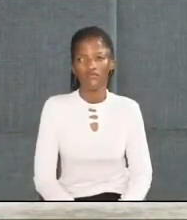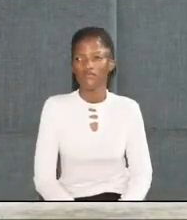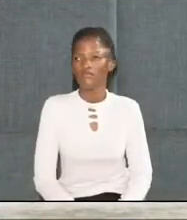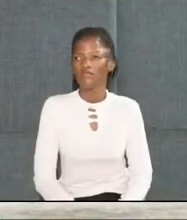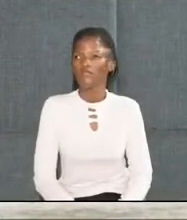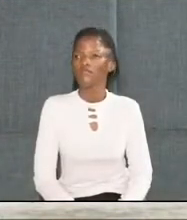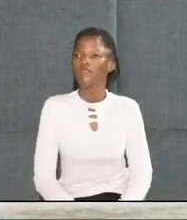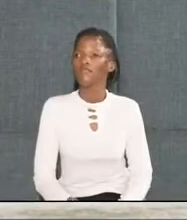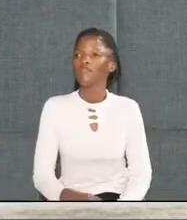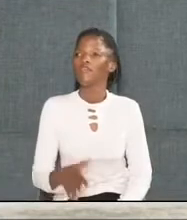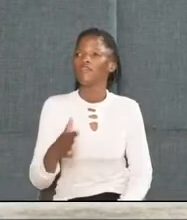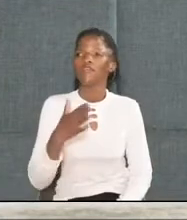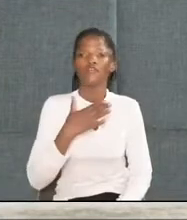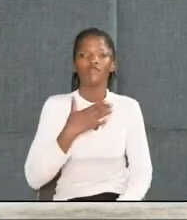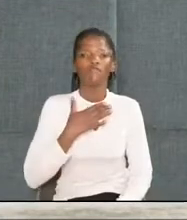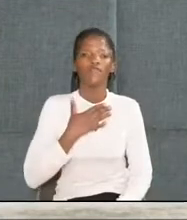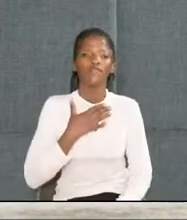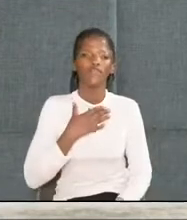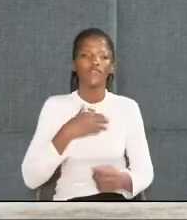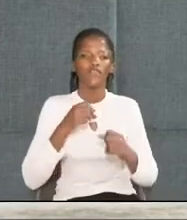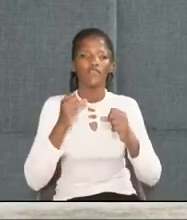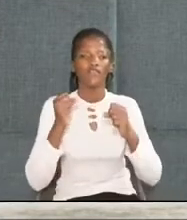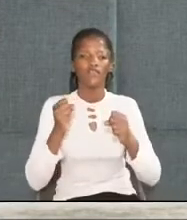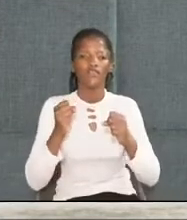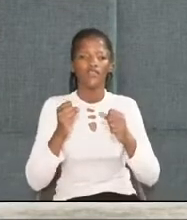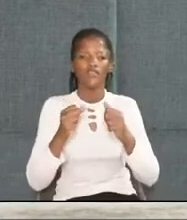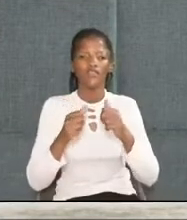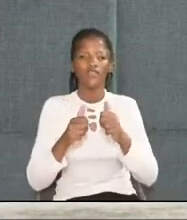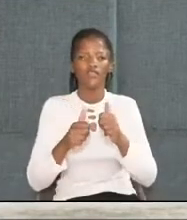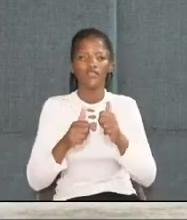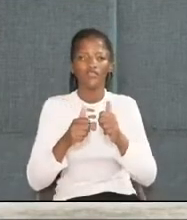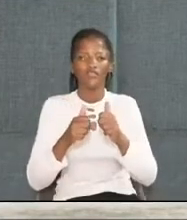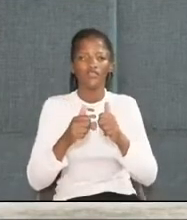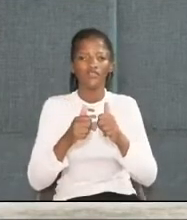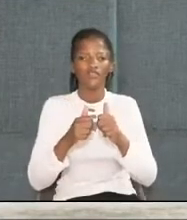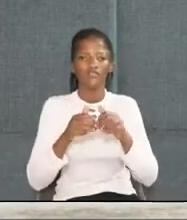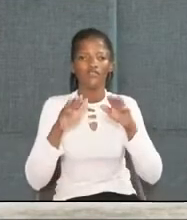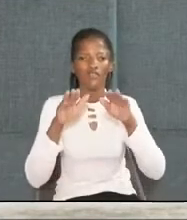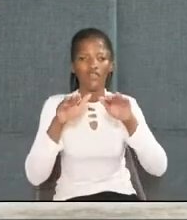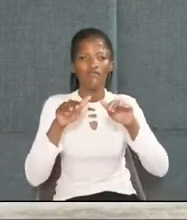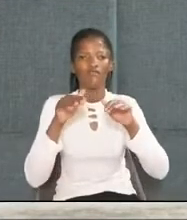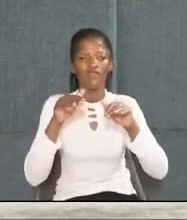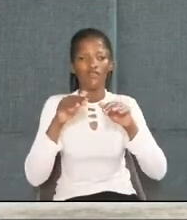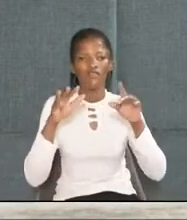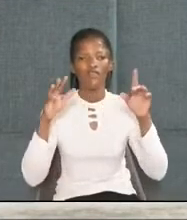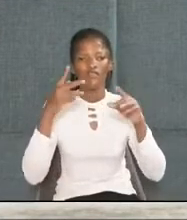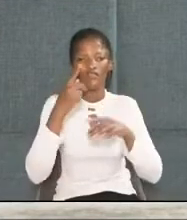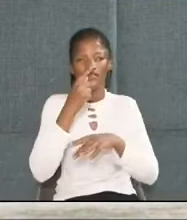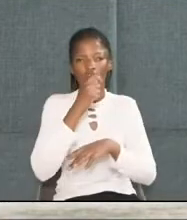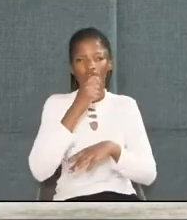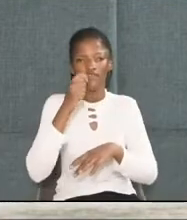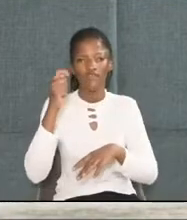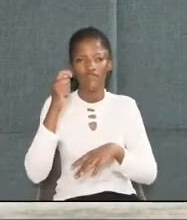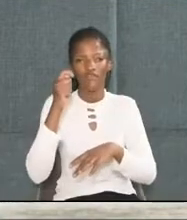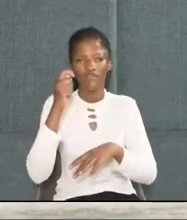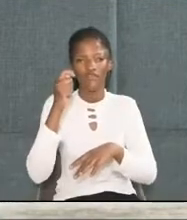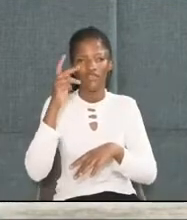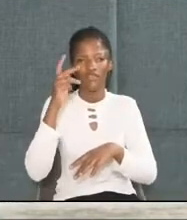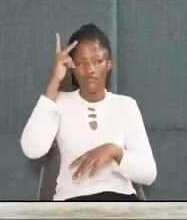Master, the tempest is raging, the mellows are